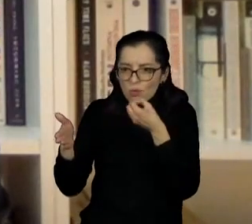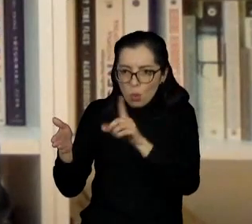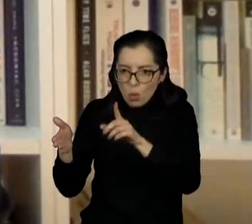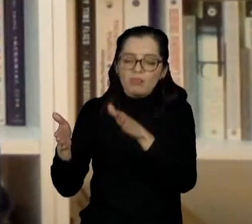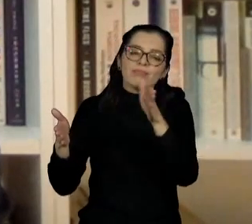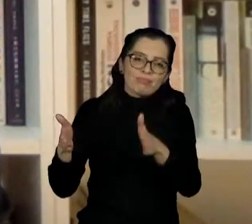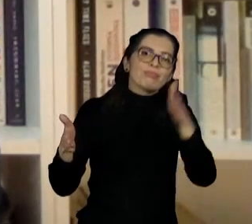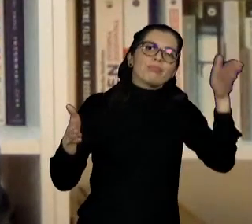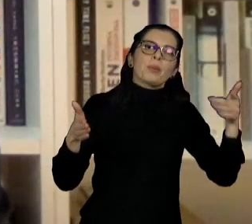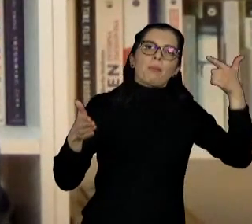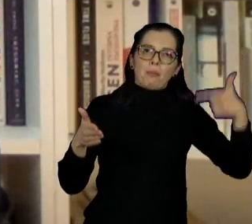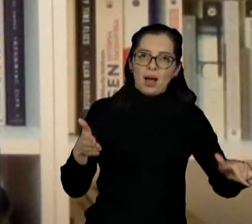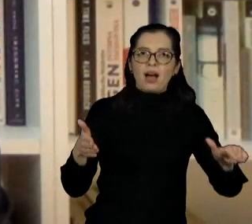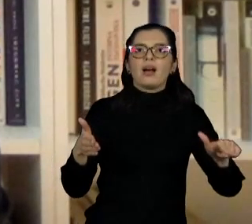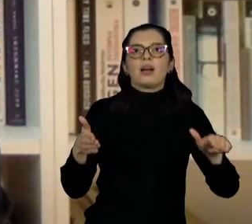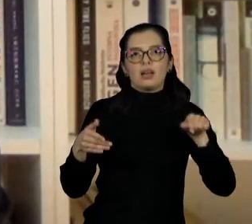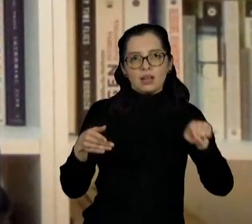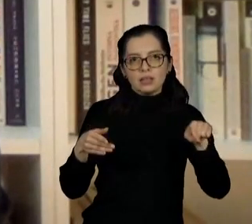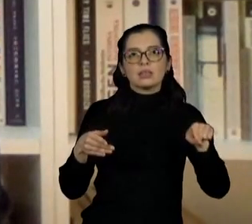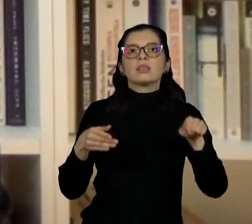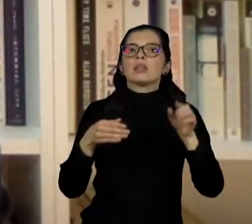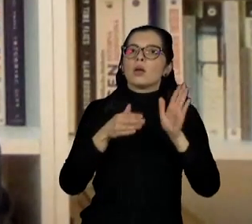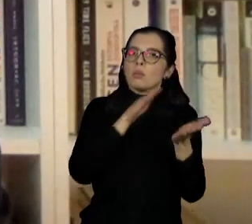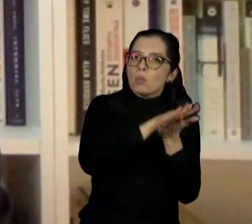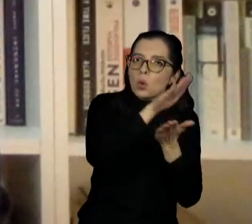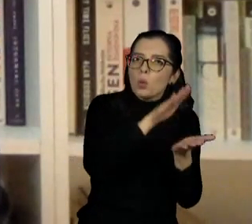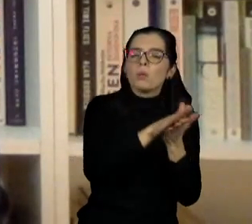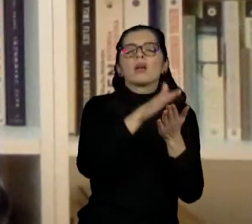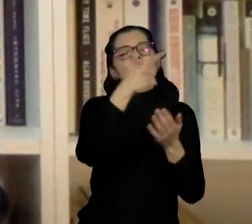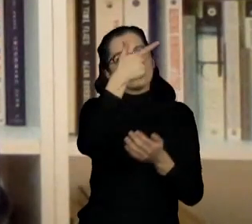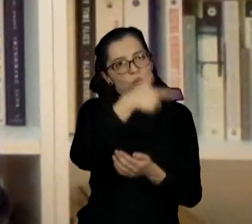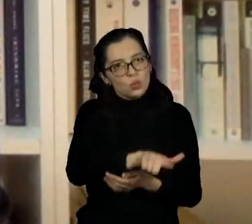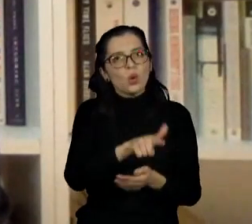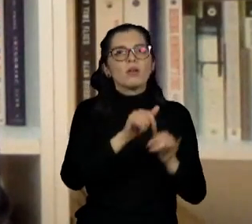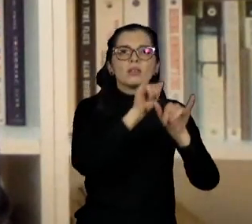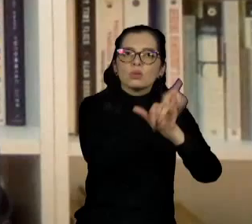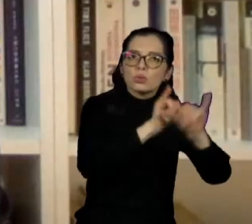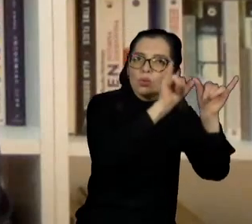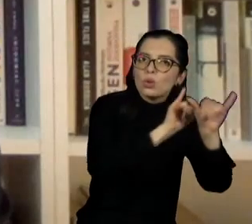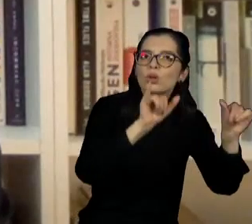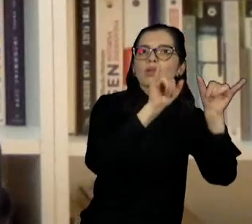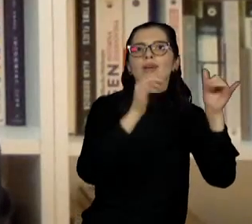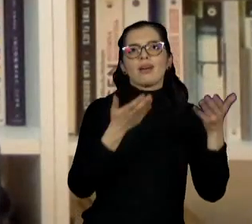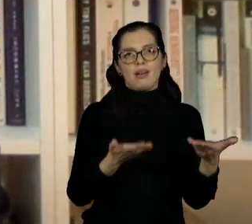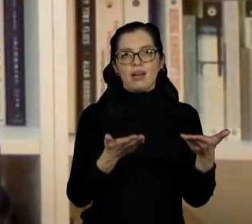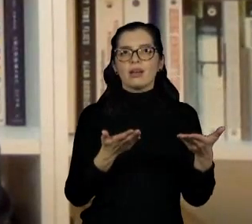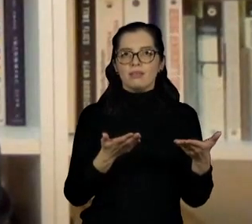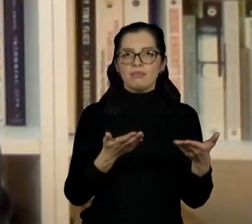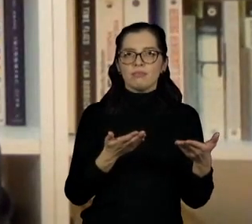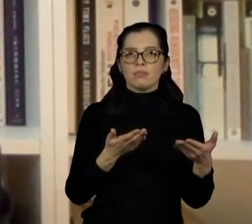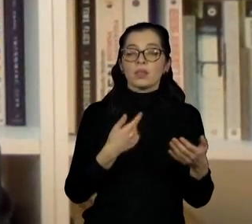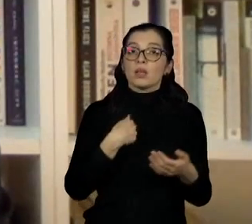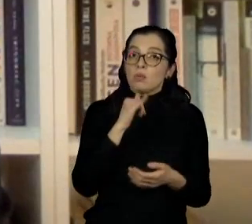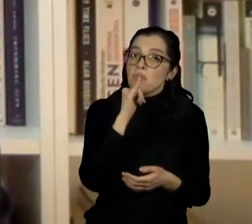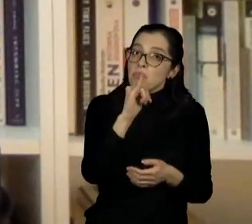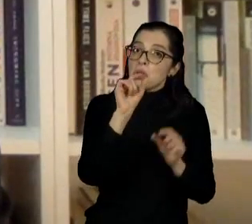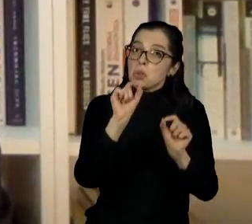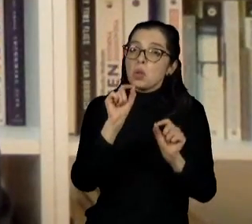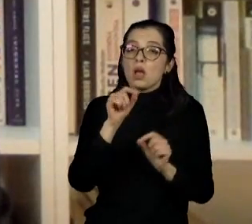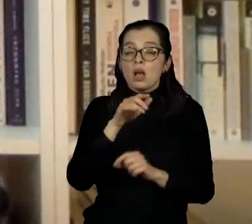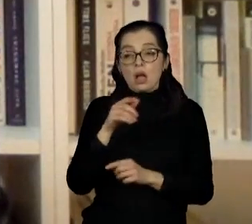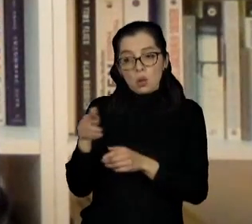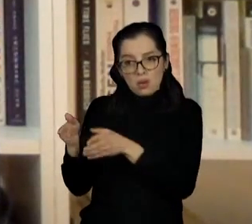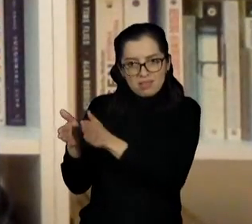But thus far, the data that have been published have been encouraging, and I would say if this